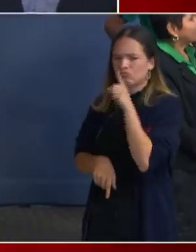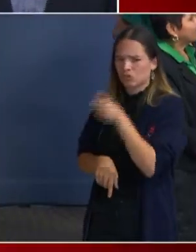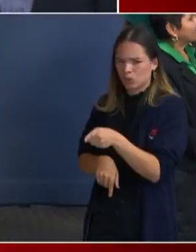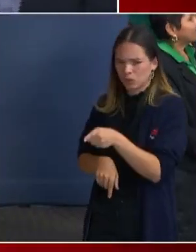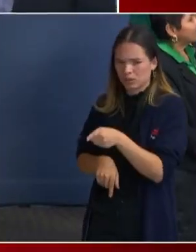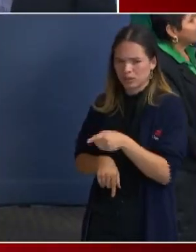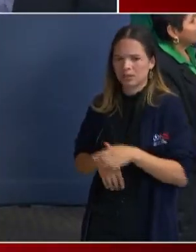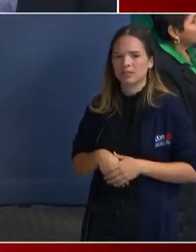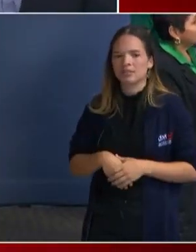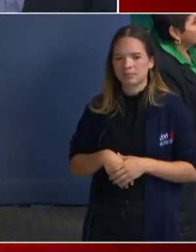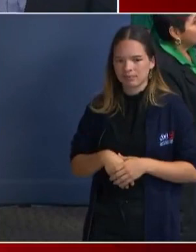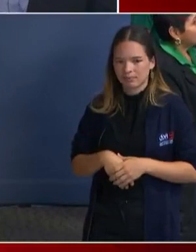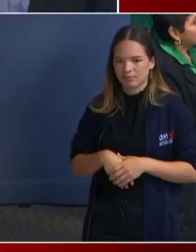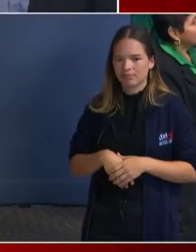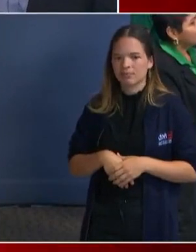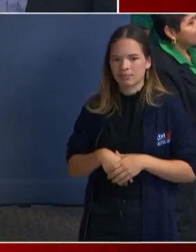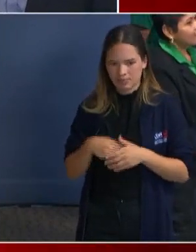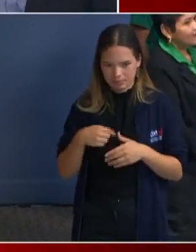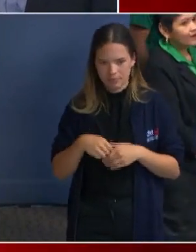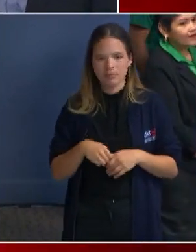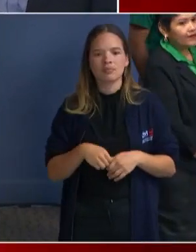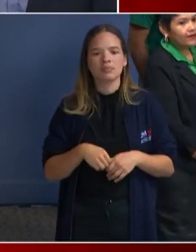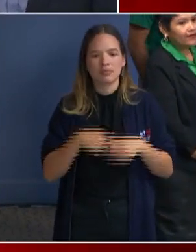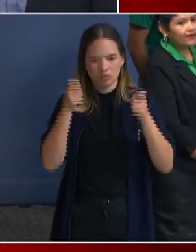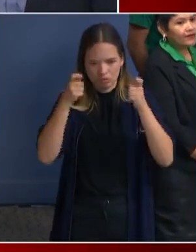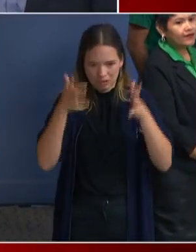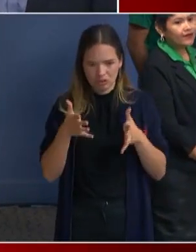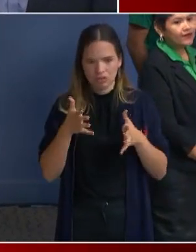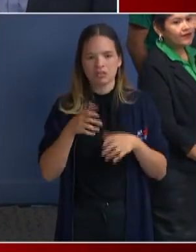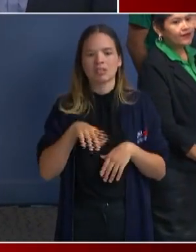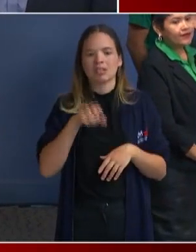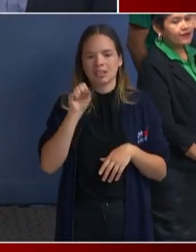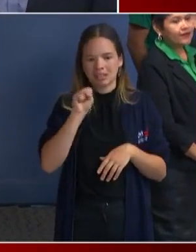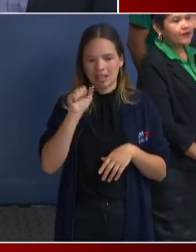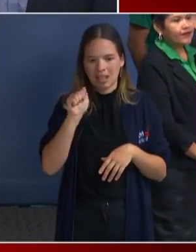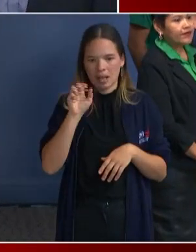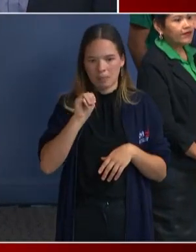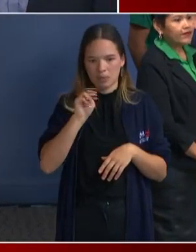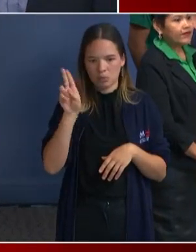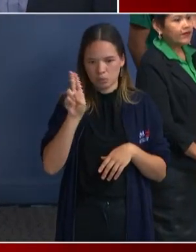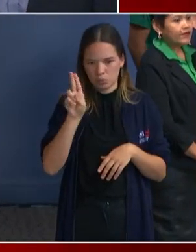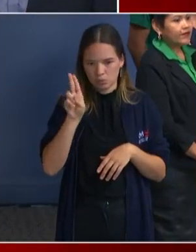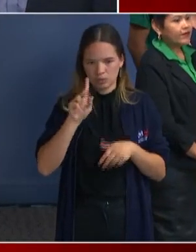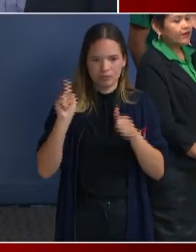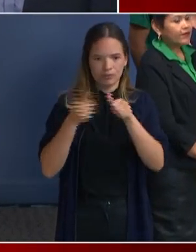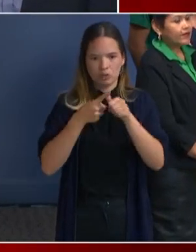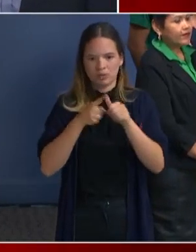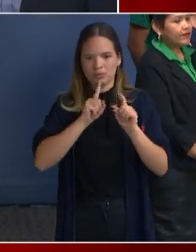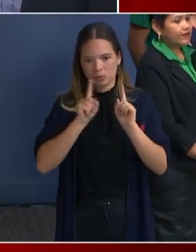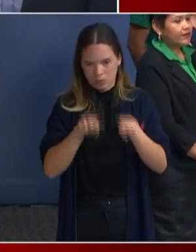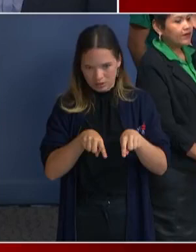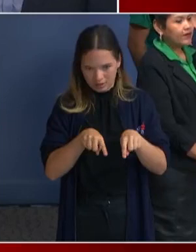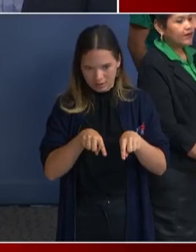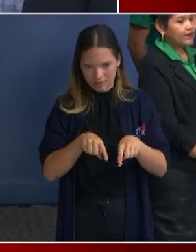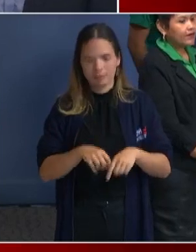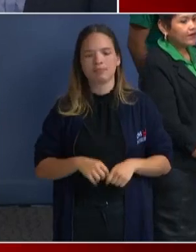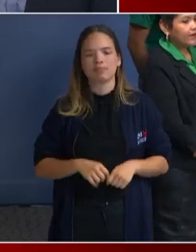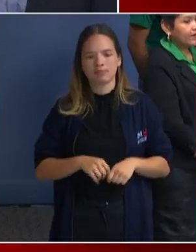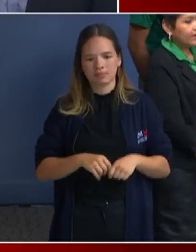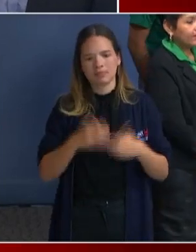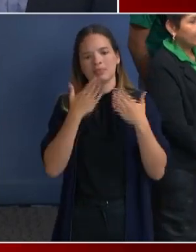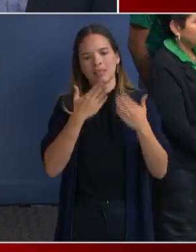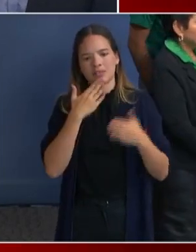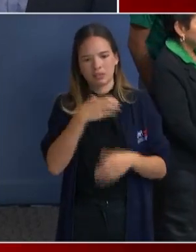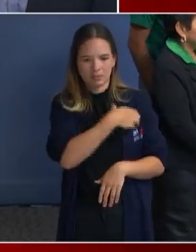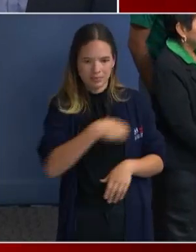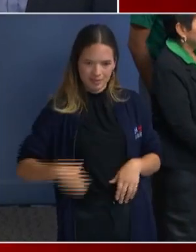Tatiana Laborde and I'm the managing director of SAMU First Response. And I want to thank the mayor and then thank Councilman Bernardo who have been extremely,